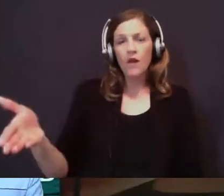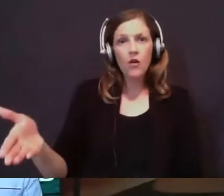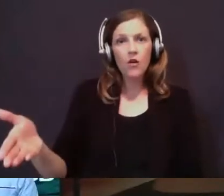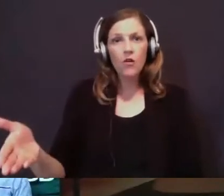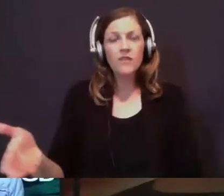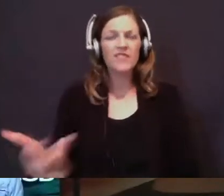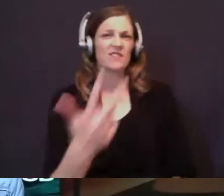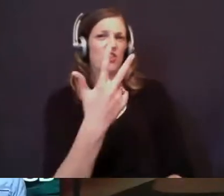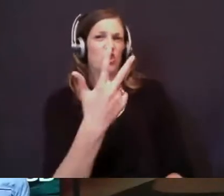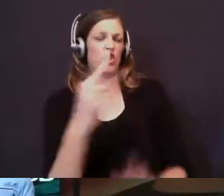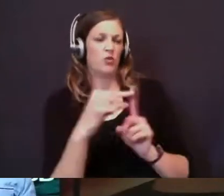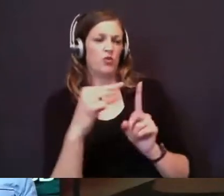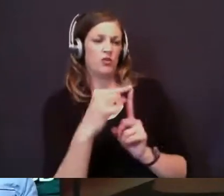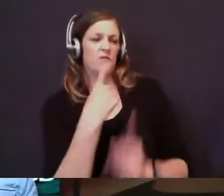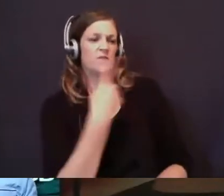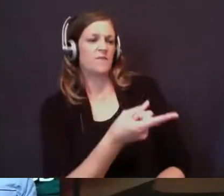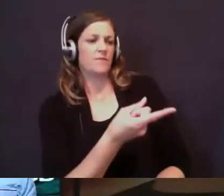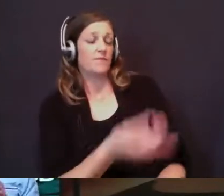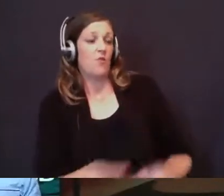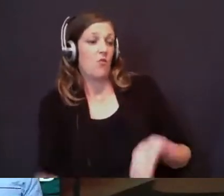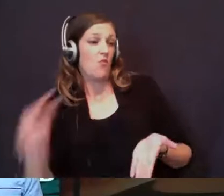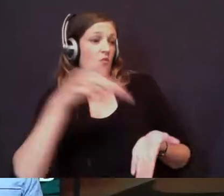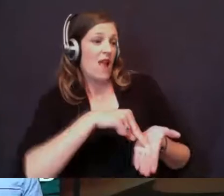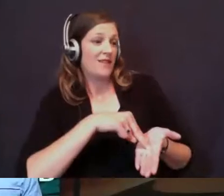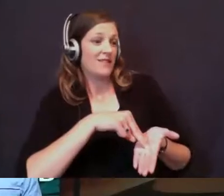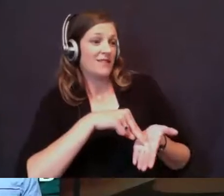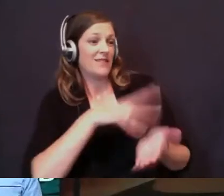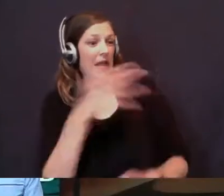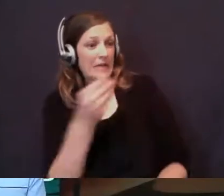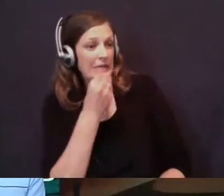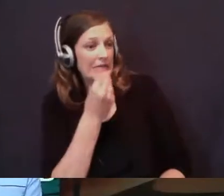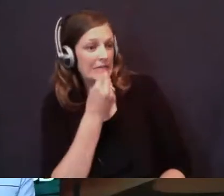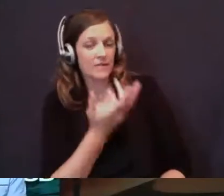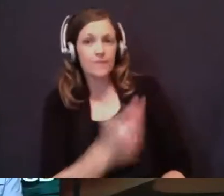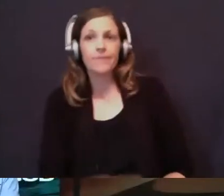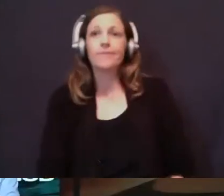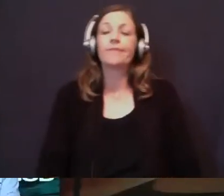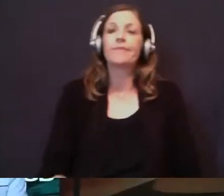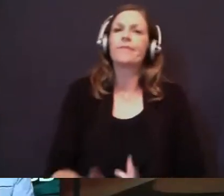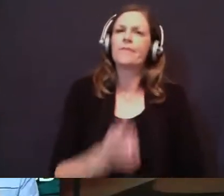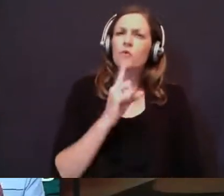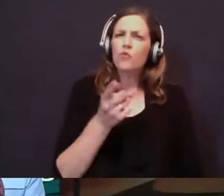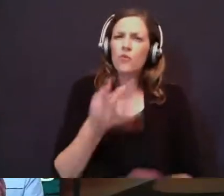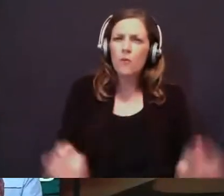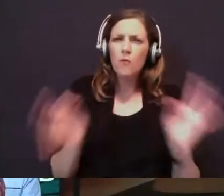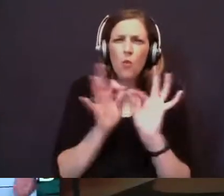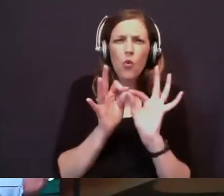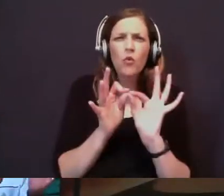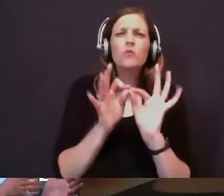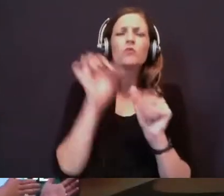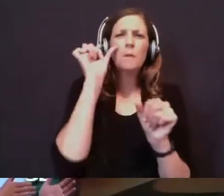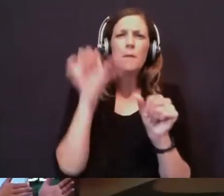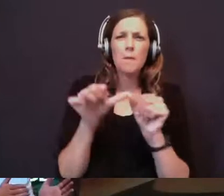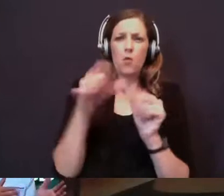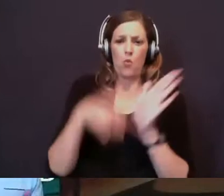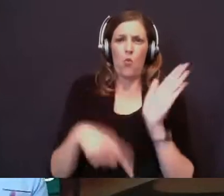says three words to him, arise and eat. Now, it's really important to note here what God